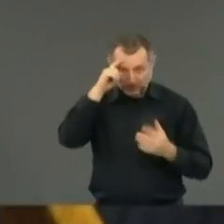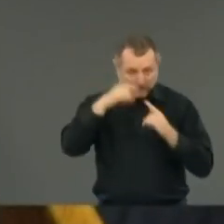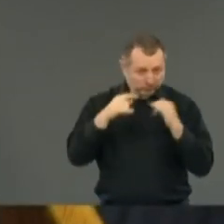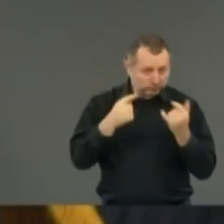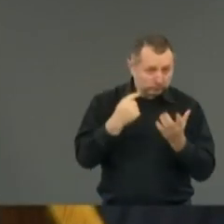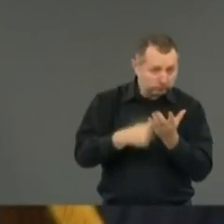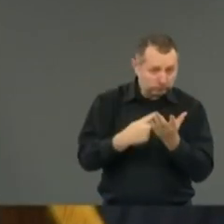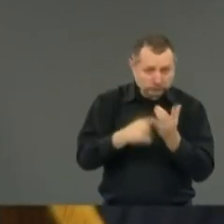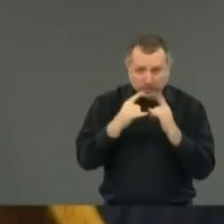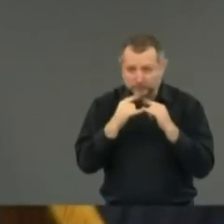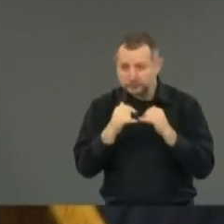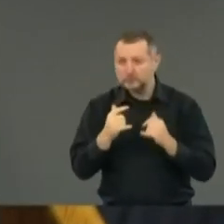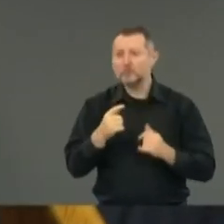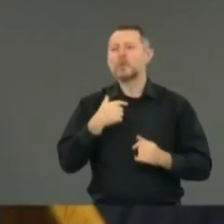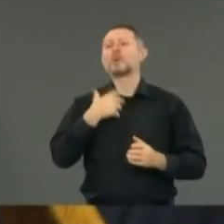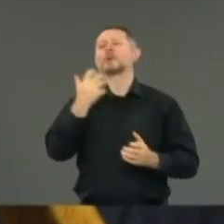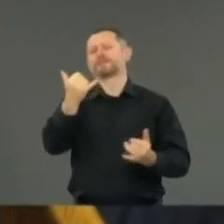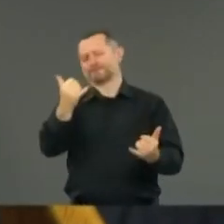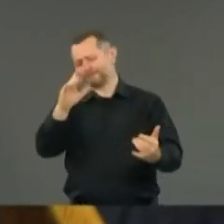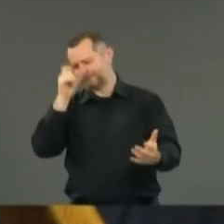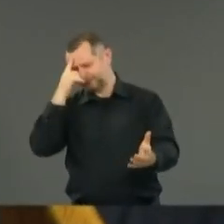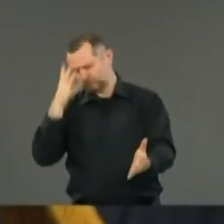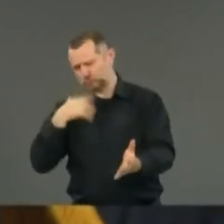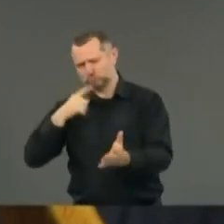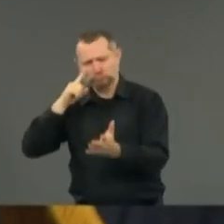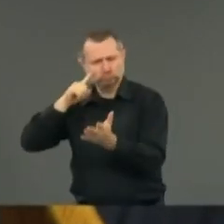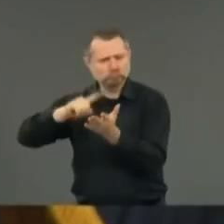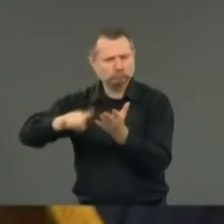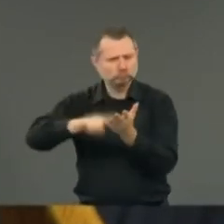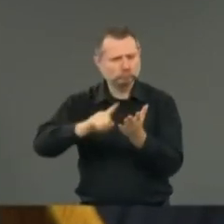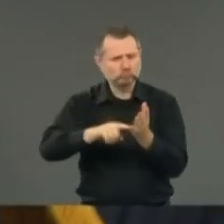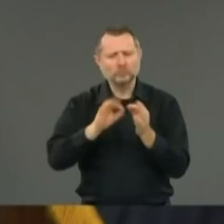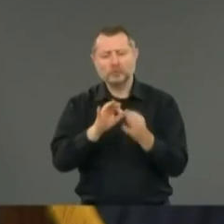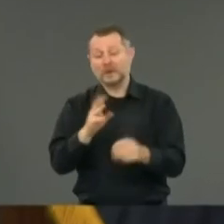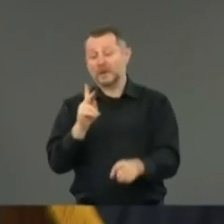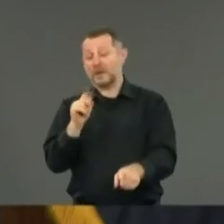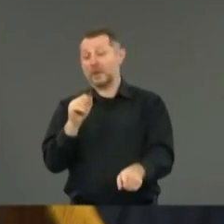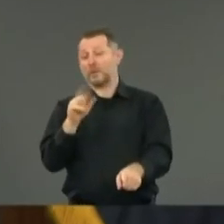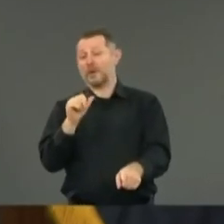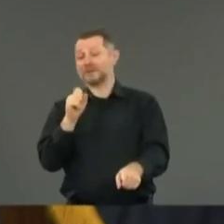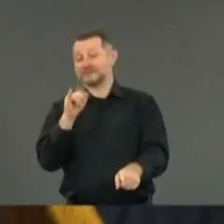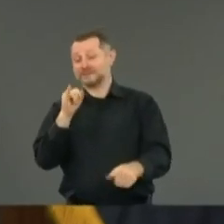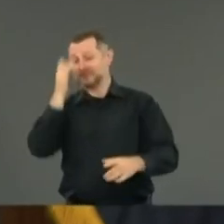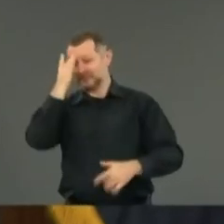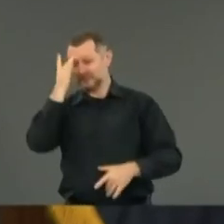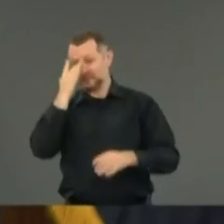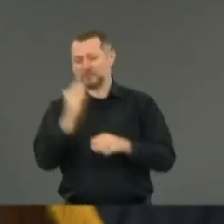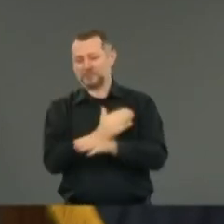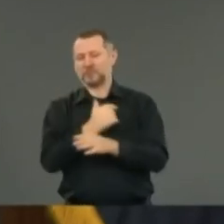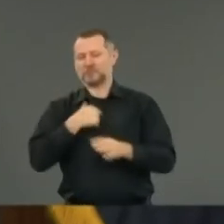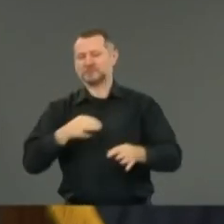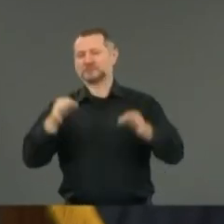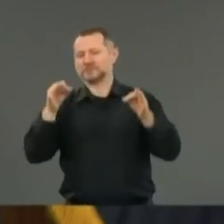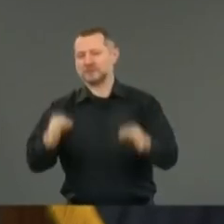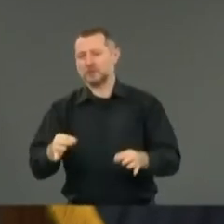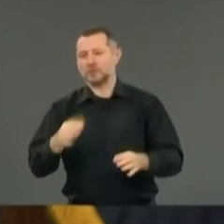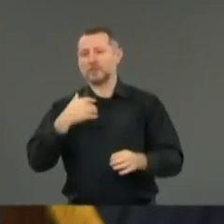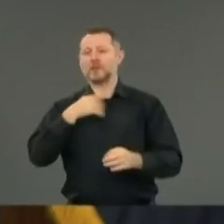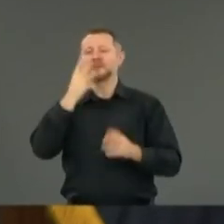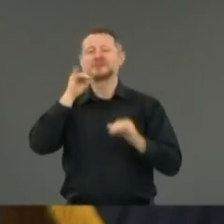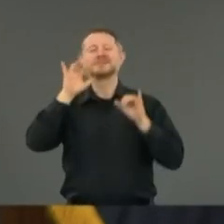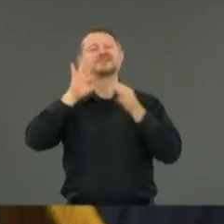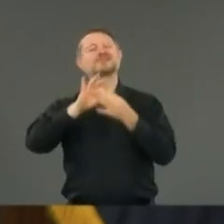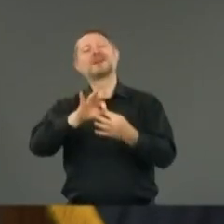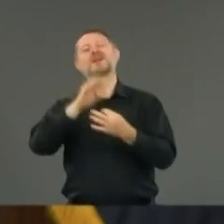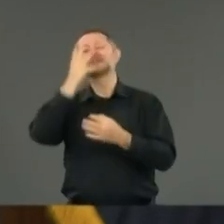looking to get more information on the Kawasaki inflammatory syndrome before we make a decision on sleep-away summer camps. We said day